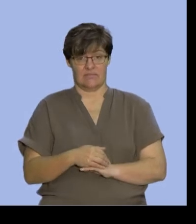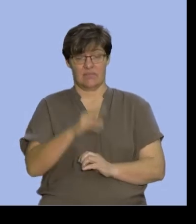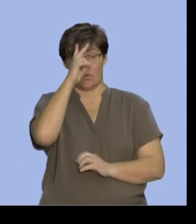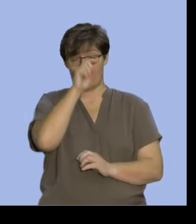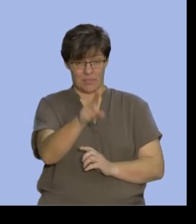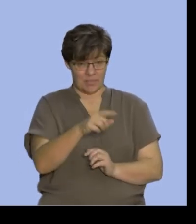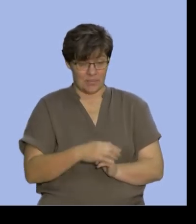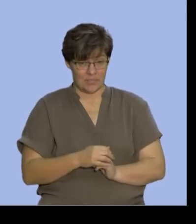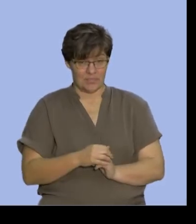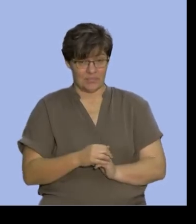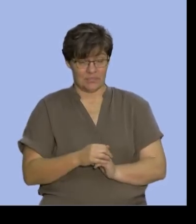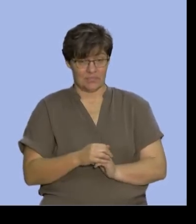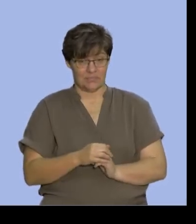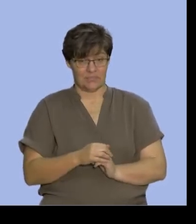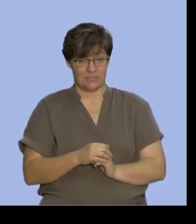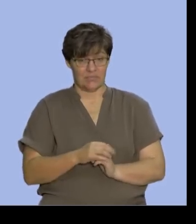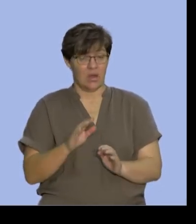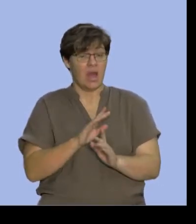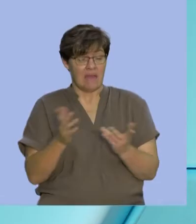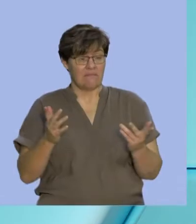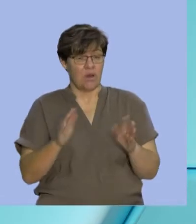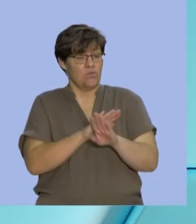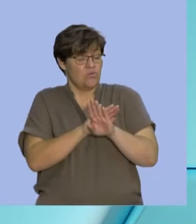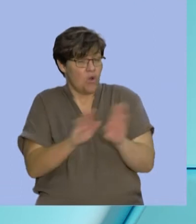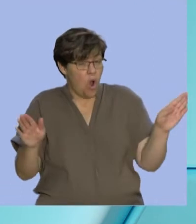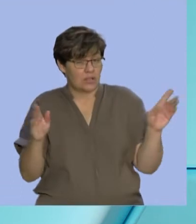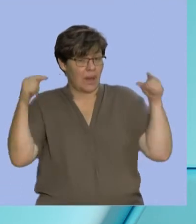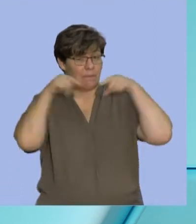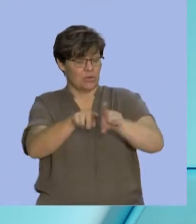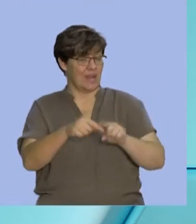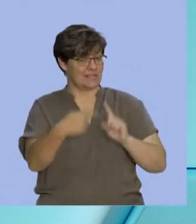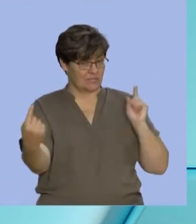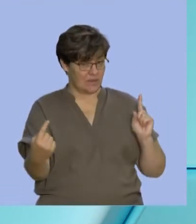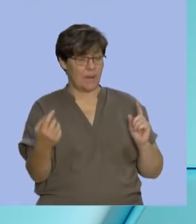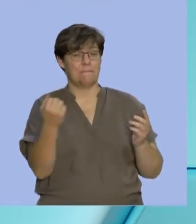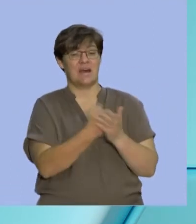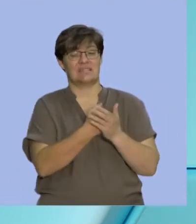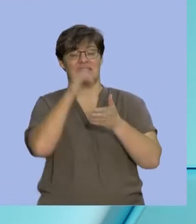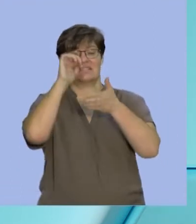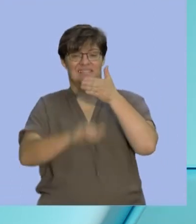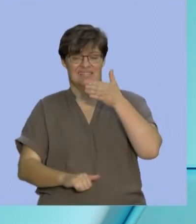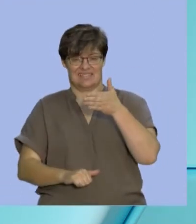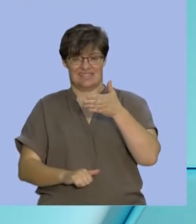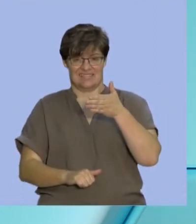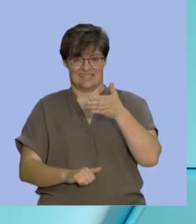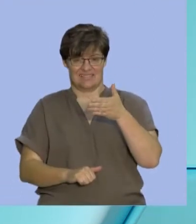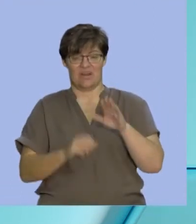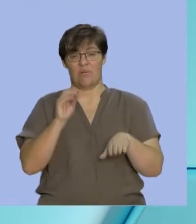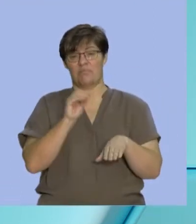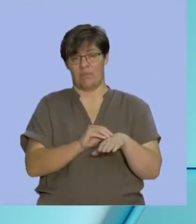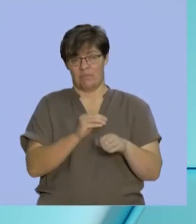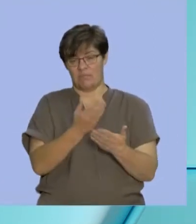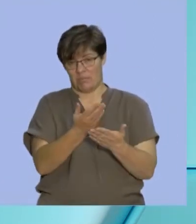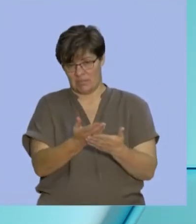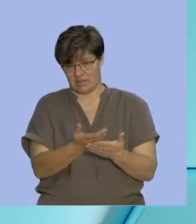if they were not mutually exclusive, then we would have to subtract the probability of the